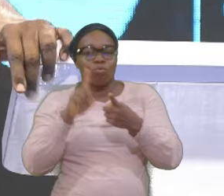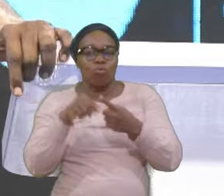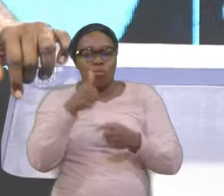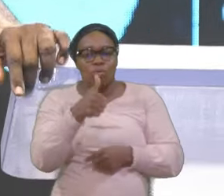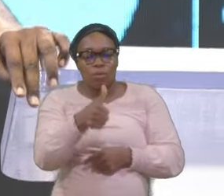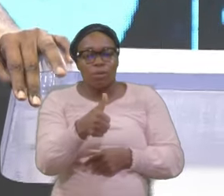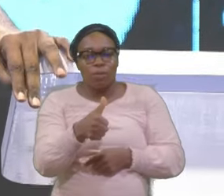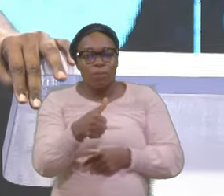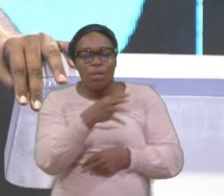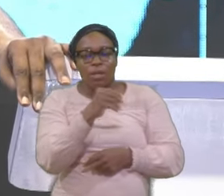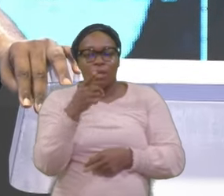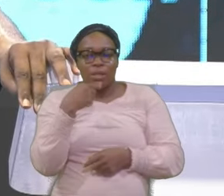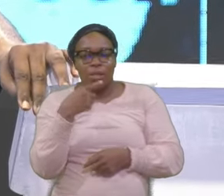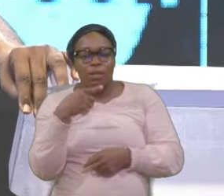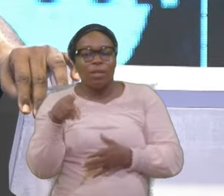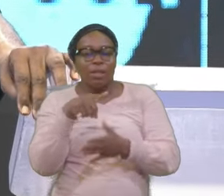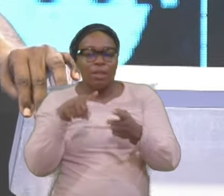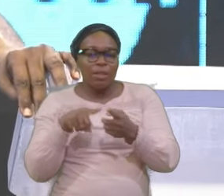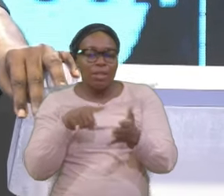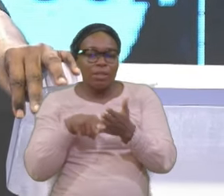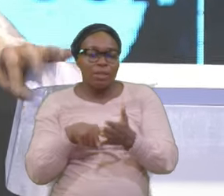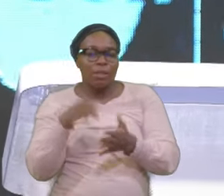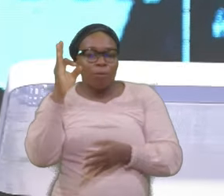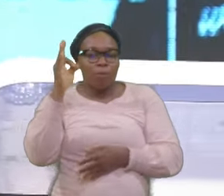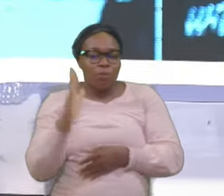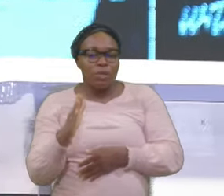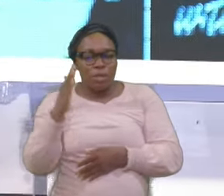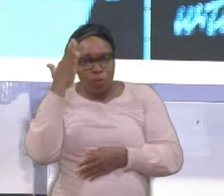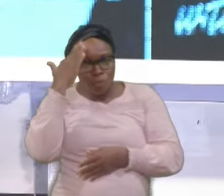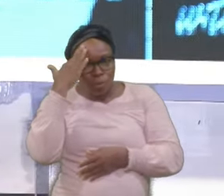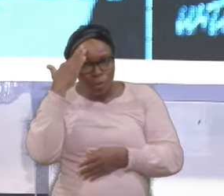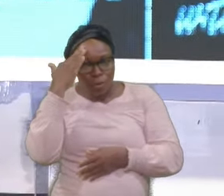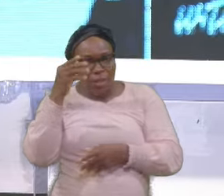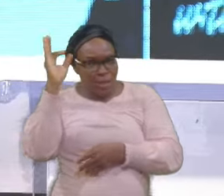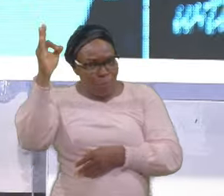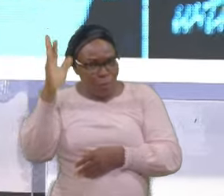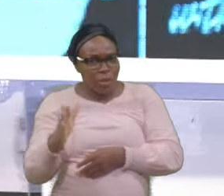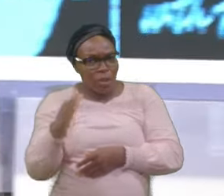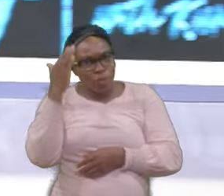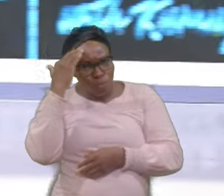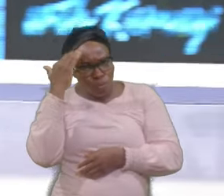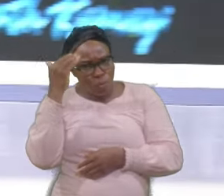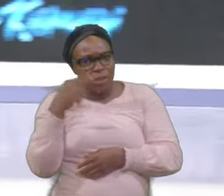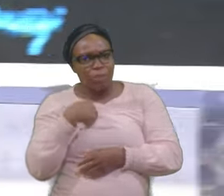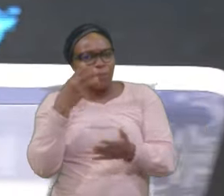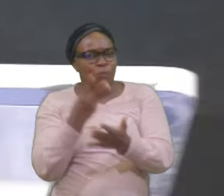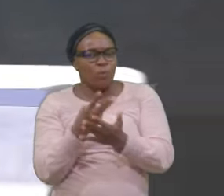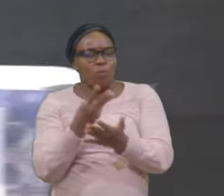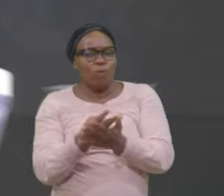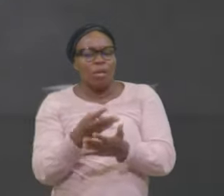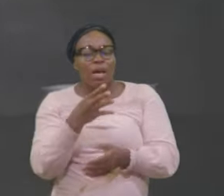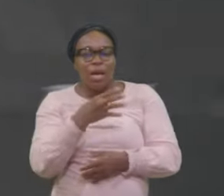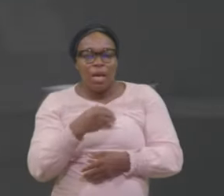This preacher Knows me It's like Just pointing At me I will